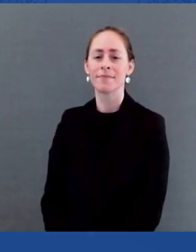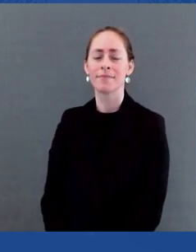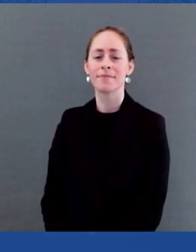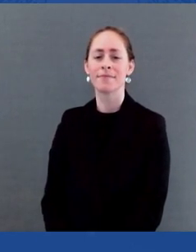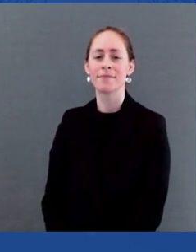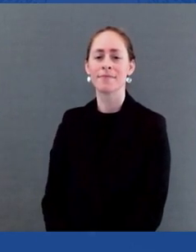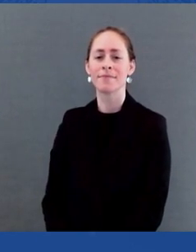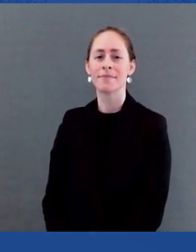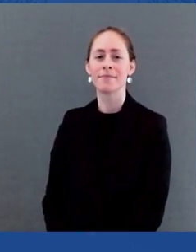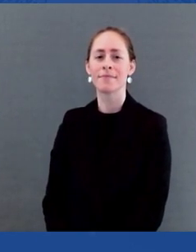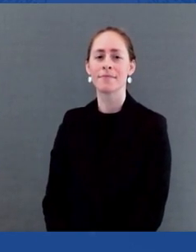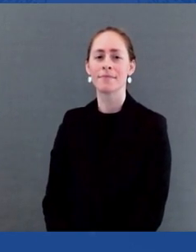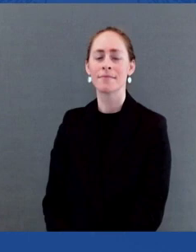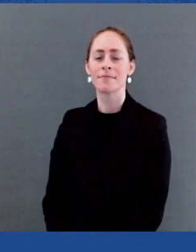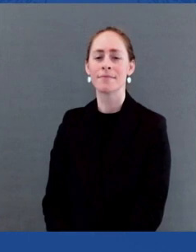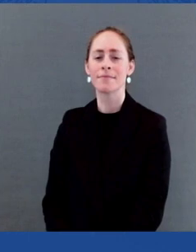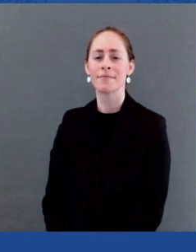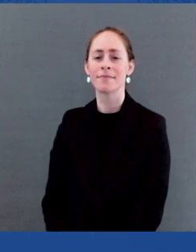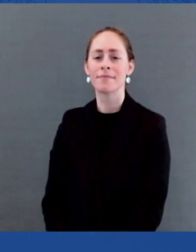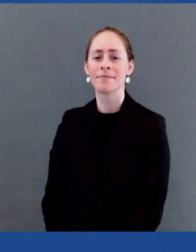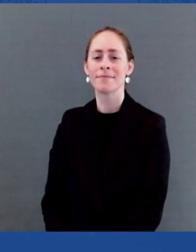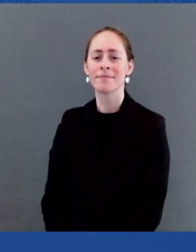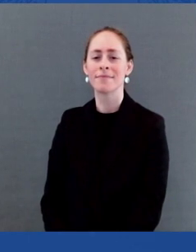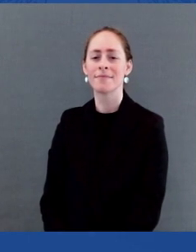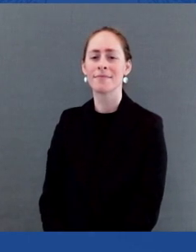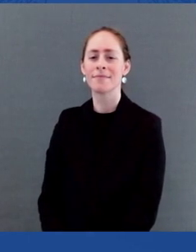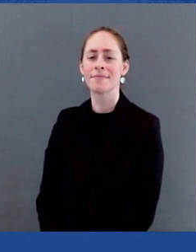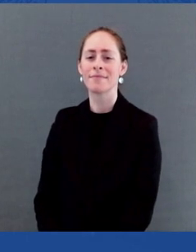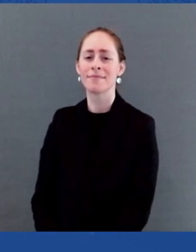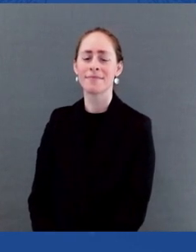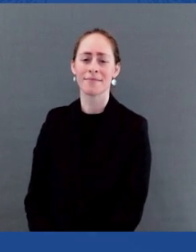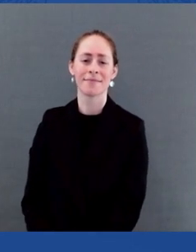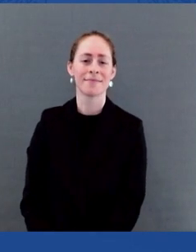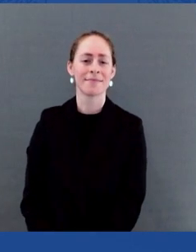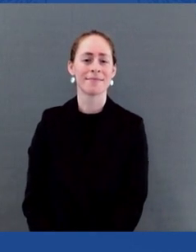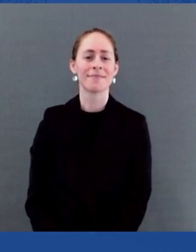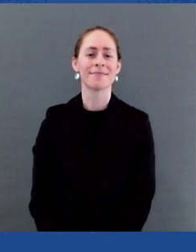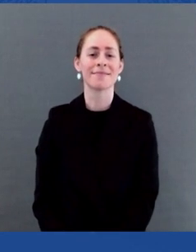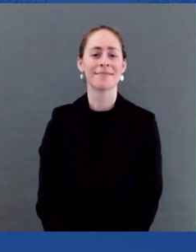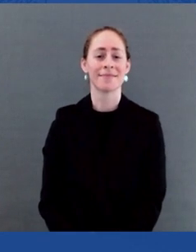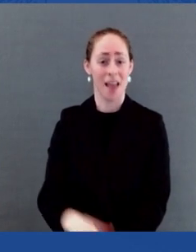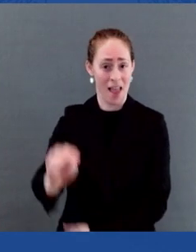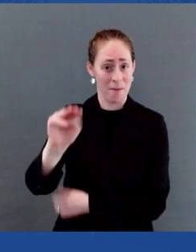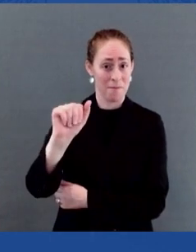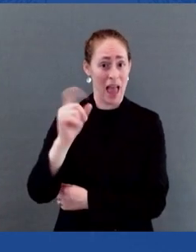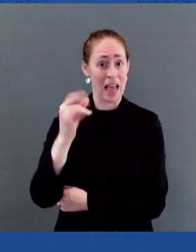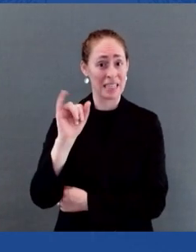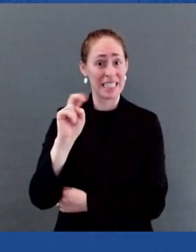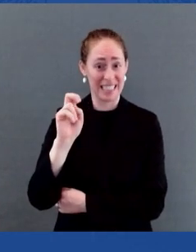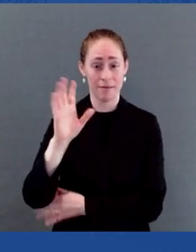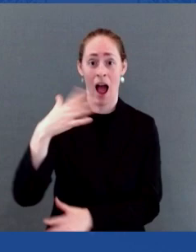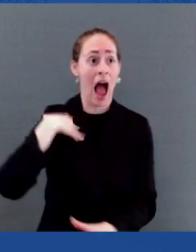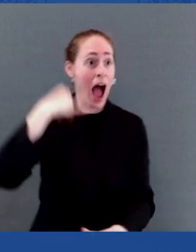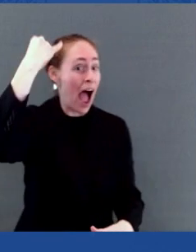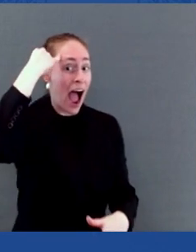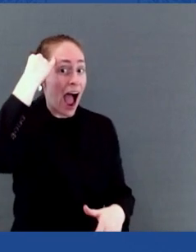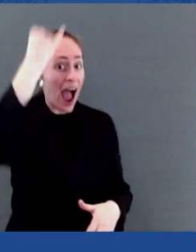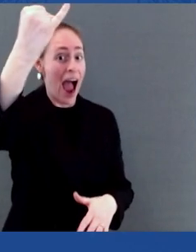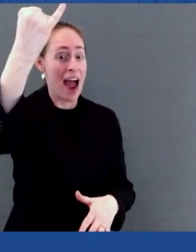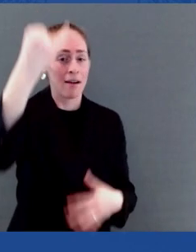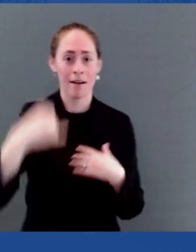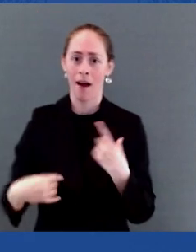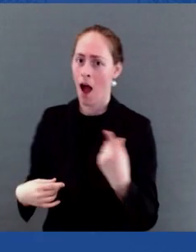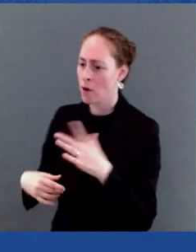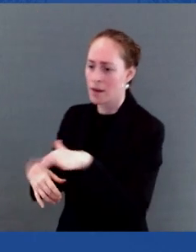I learned a long time ago, when Maxine says, I have an idea, just say yes. Just say yes. And Sean Patrick